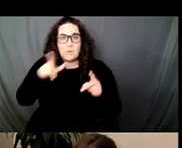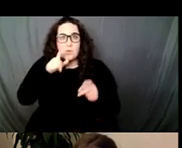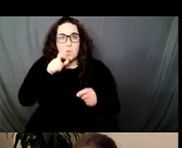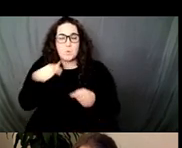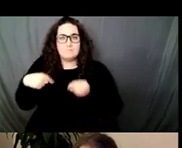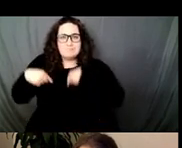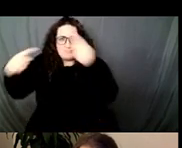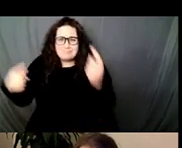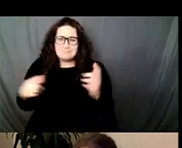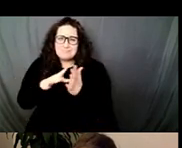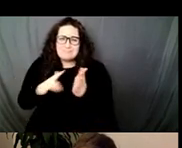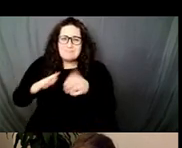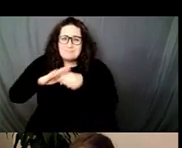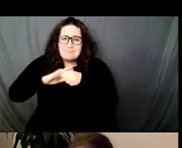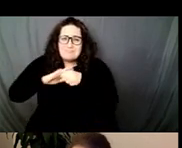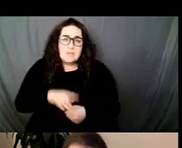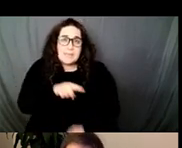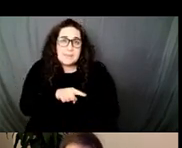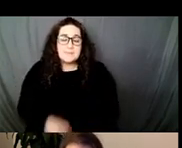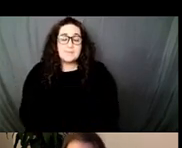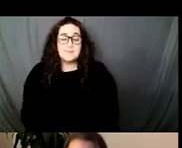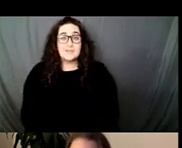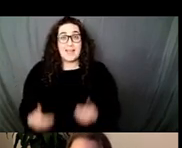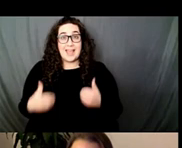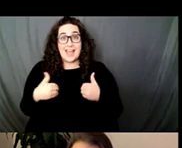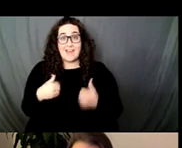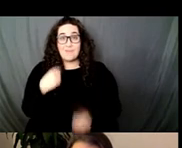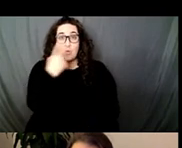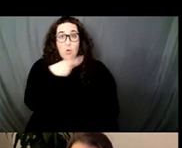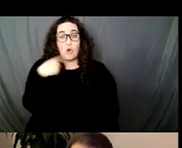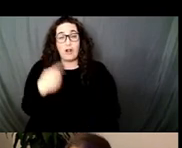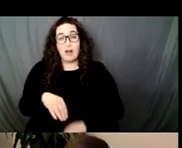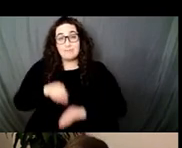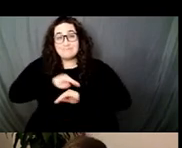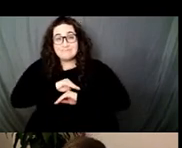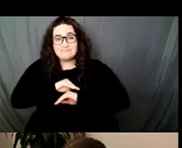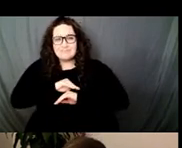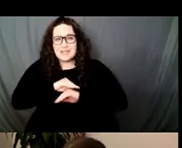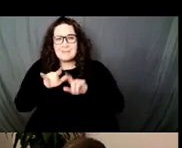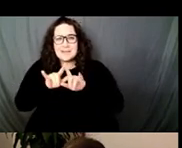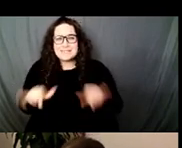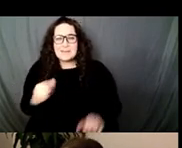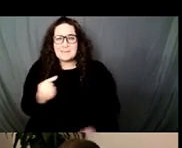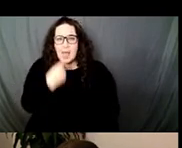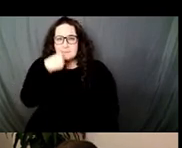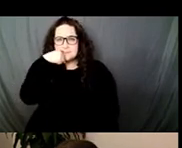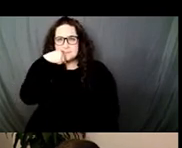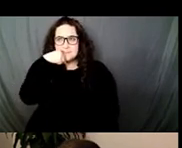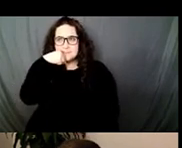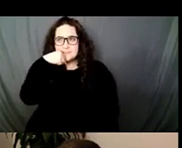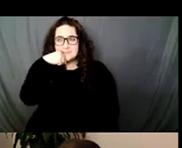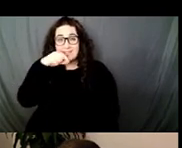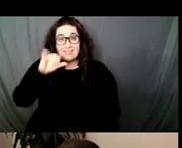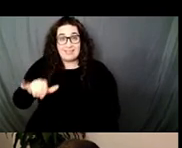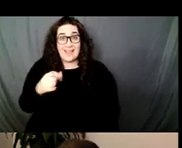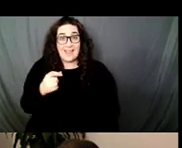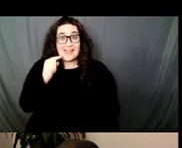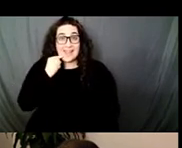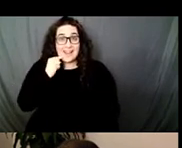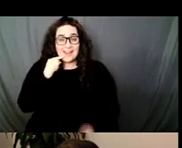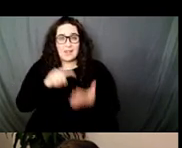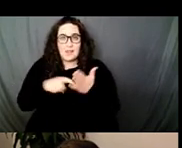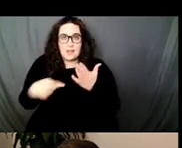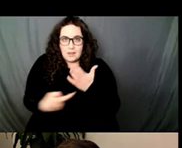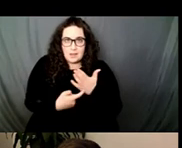gratification while sucking on a metaphor for queer brown flesh. He was making his work at a moment when the outrageously